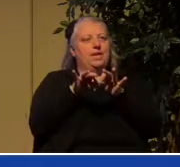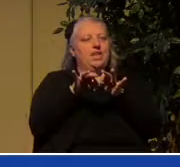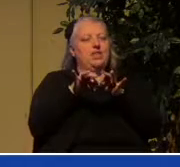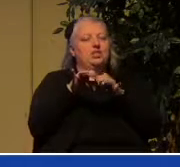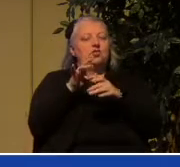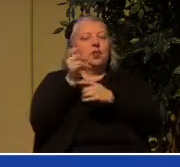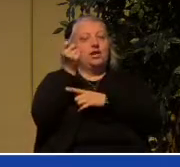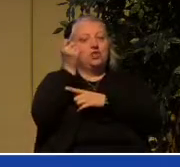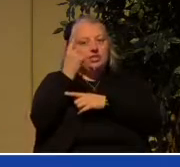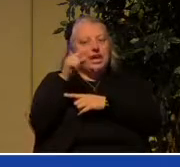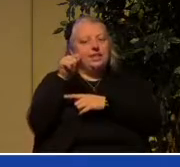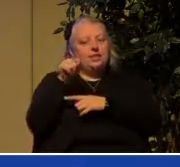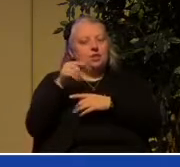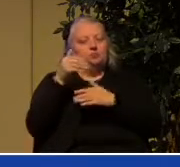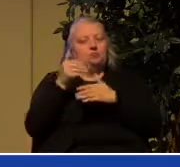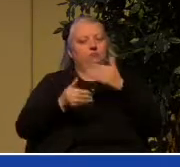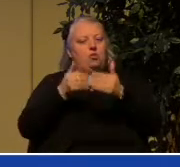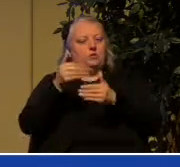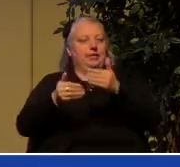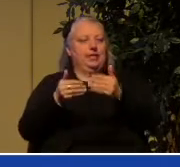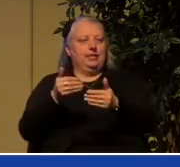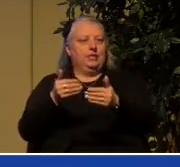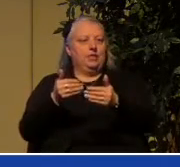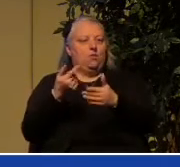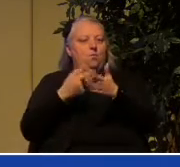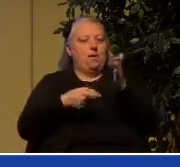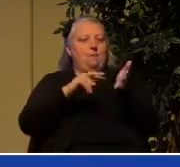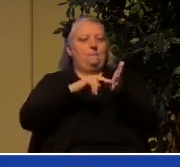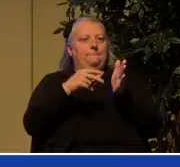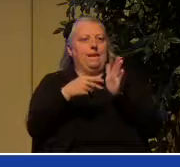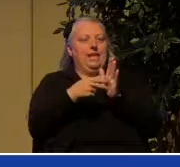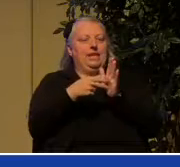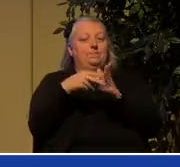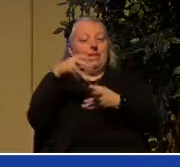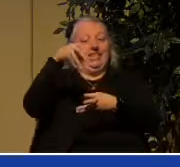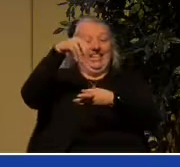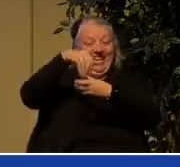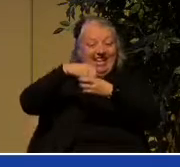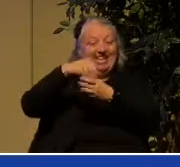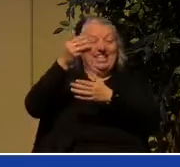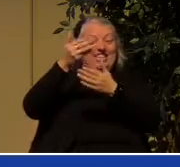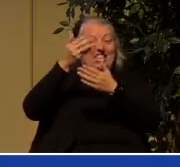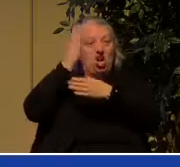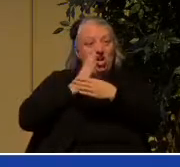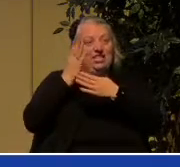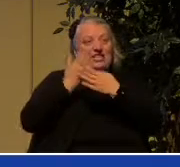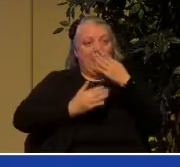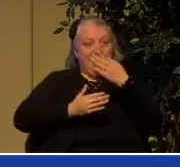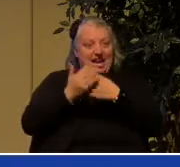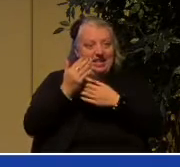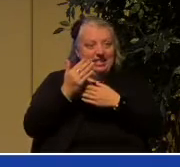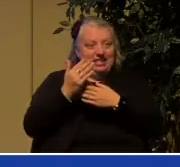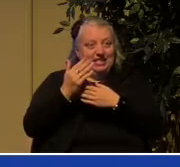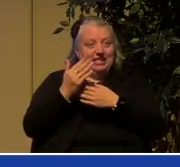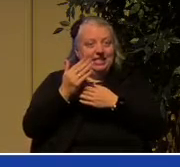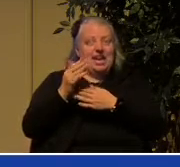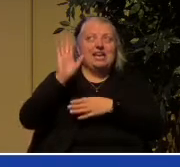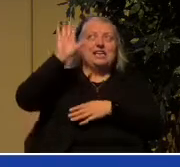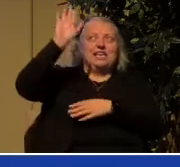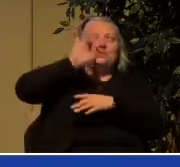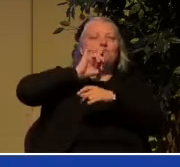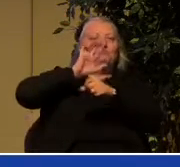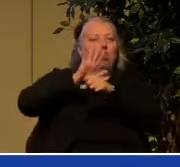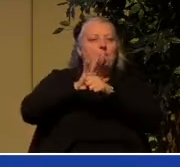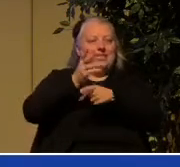process of what it means to be in the hands of God and his promise to look